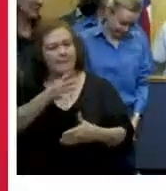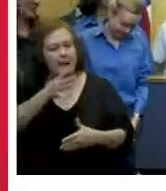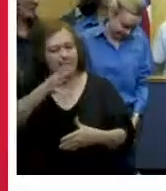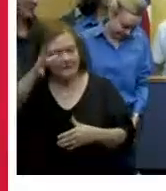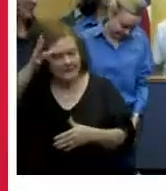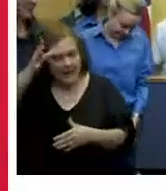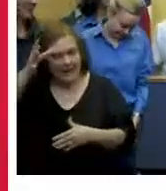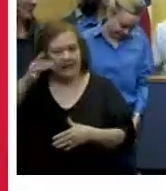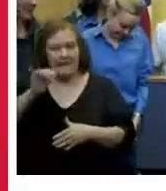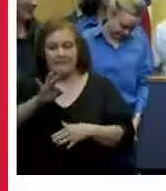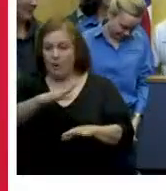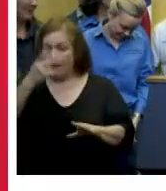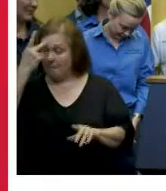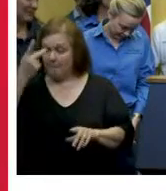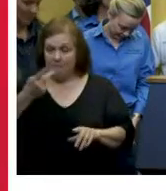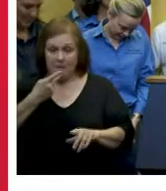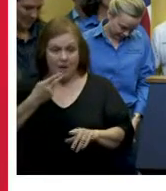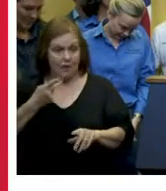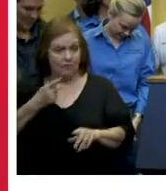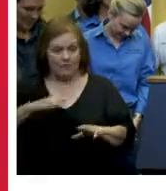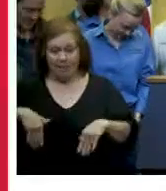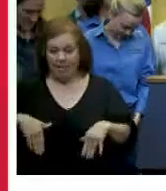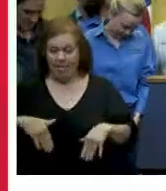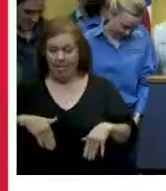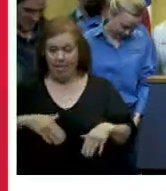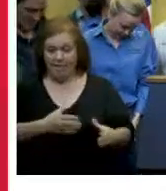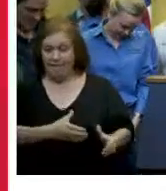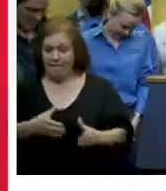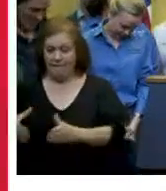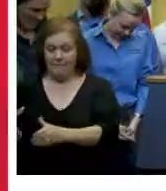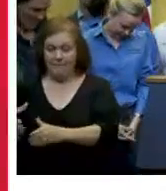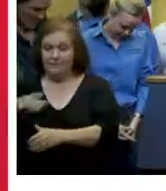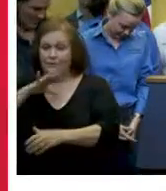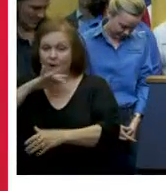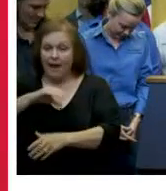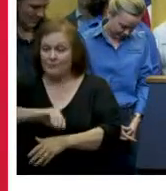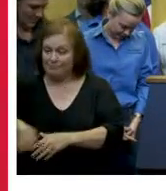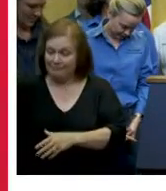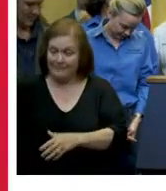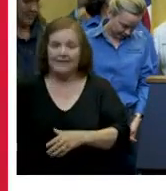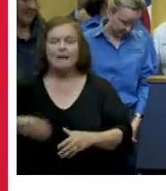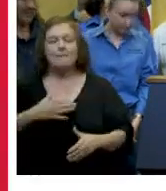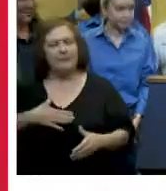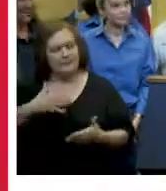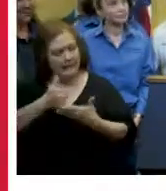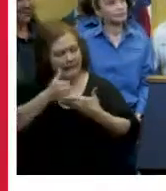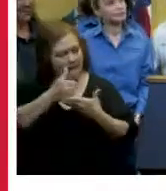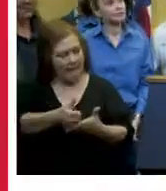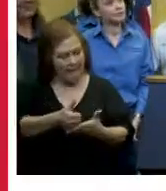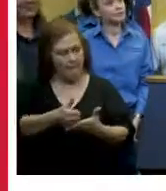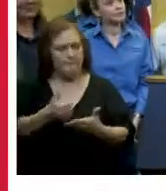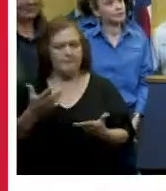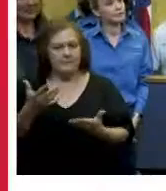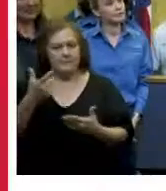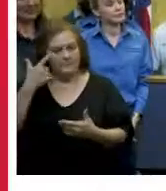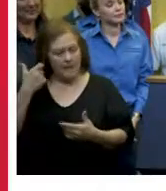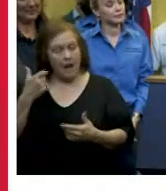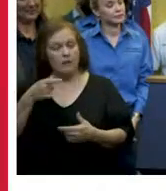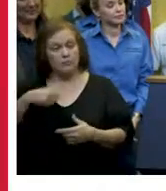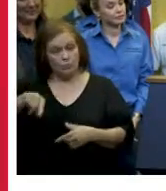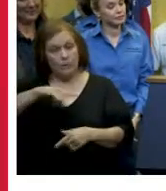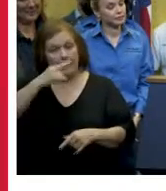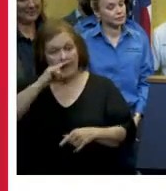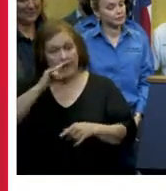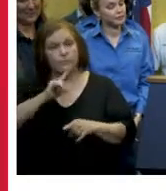and dads if your parents have not bring in the trash can and you see debris outside go outside and help out because you guys play a critical